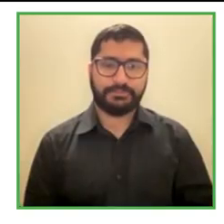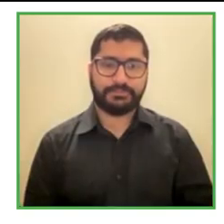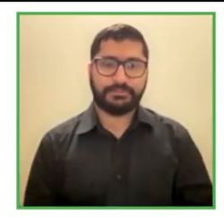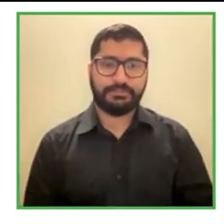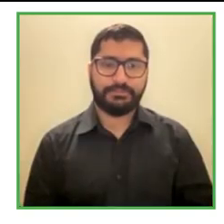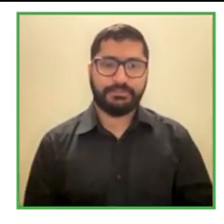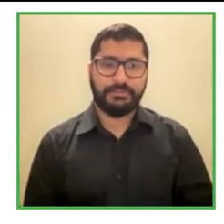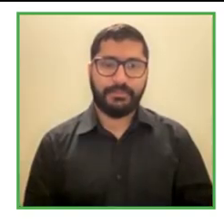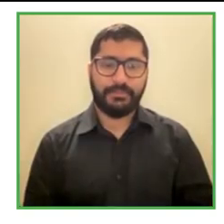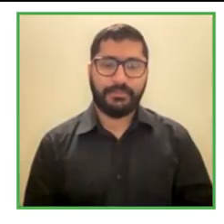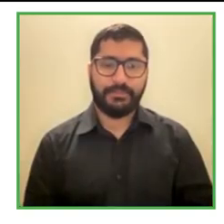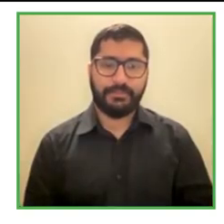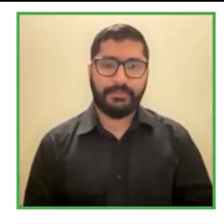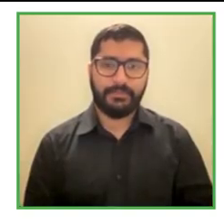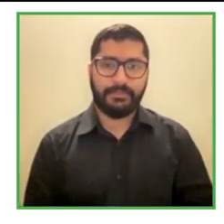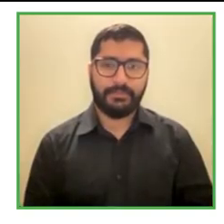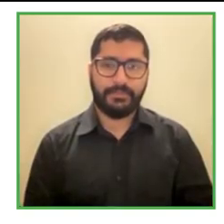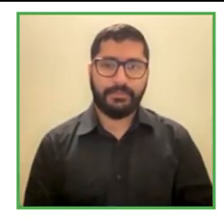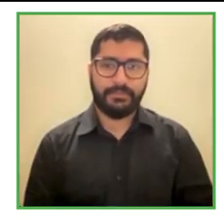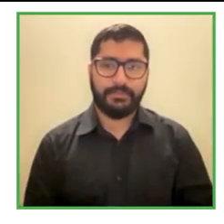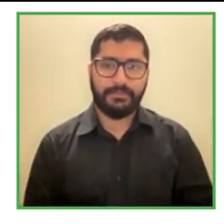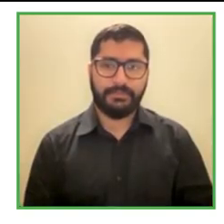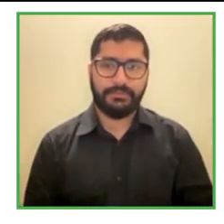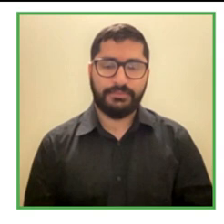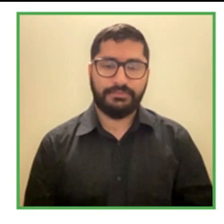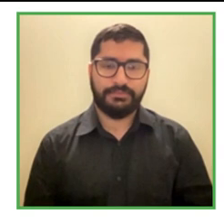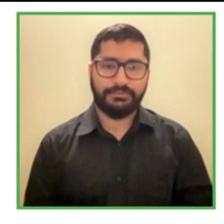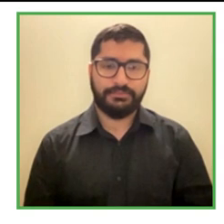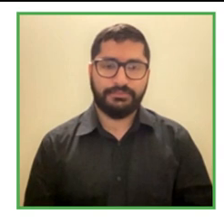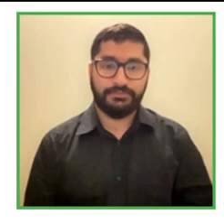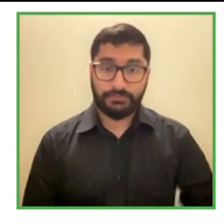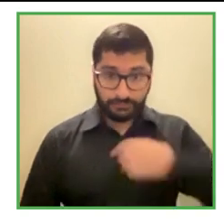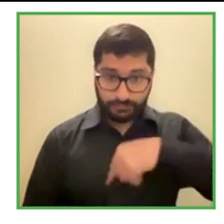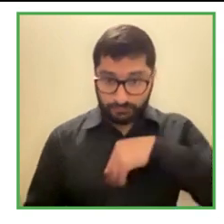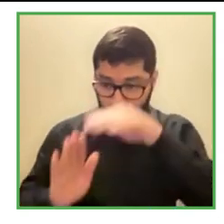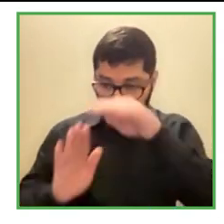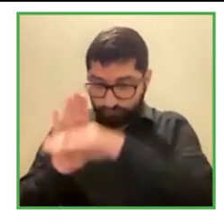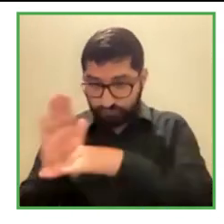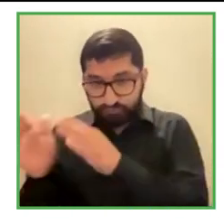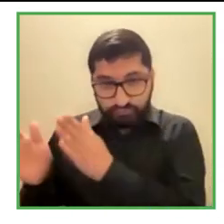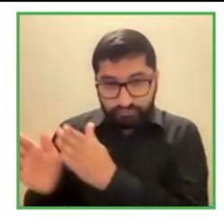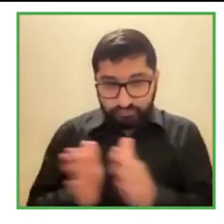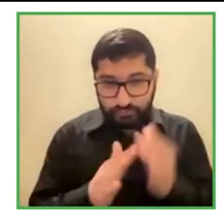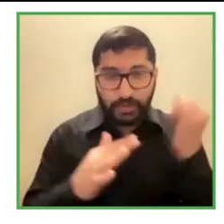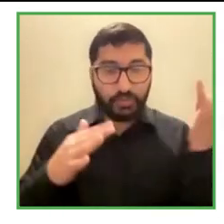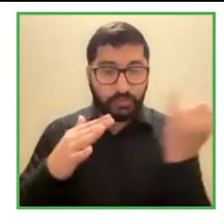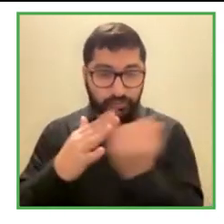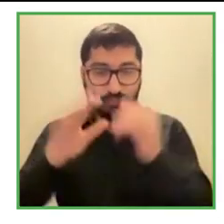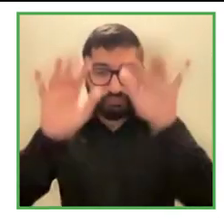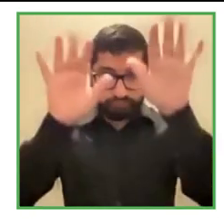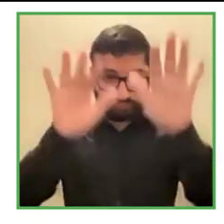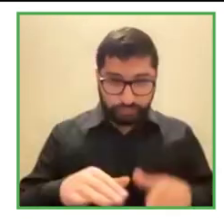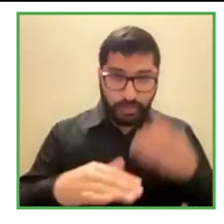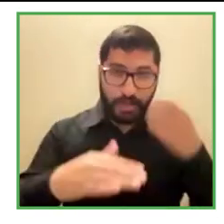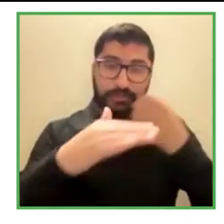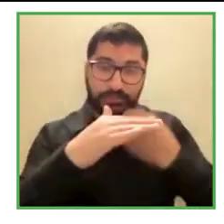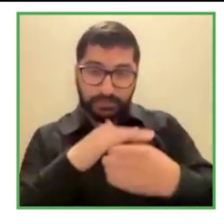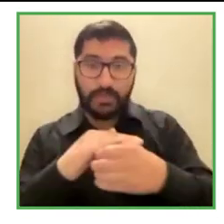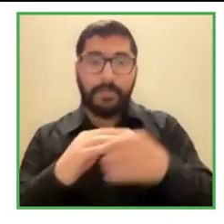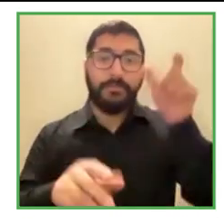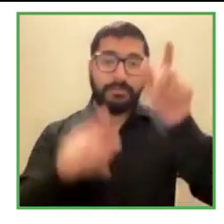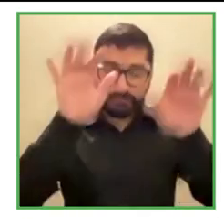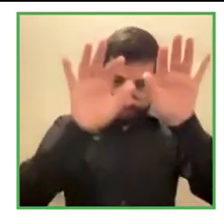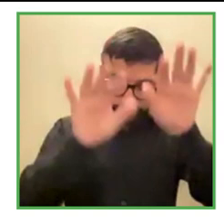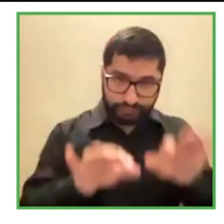So our plans for digital inclusion and digital accessibility is that we are, in fact,